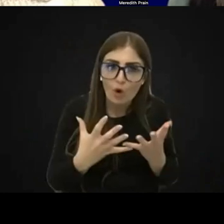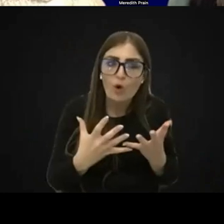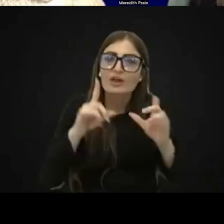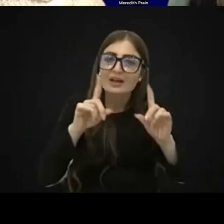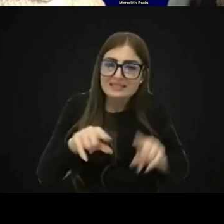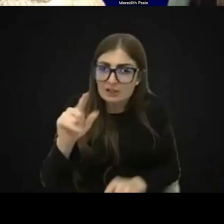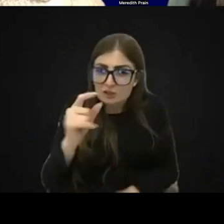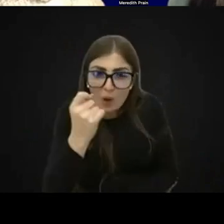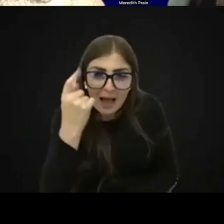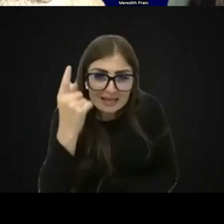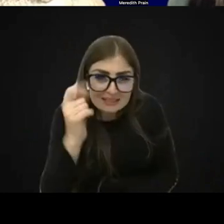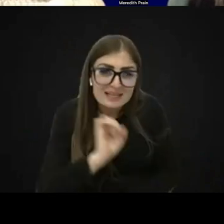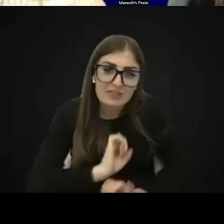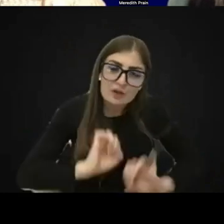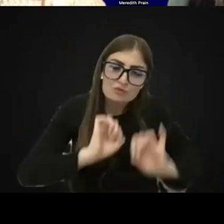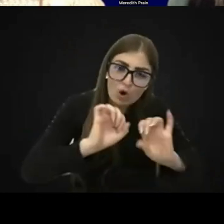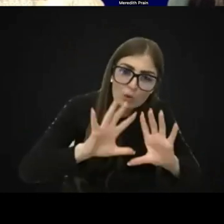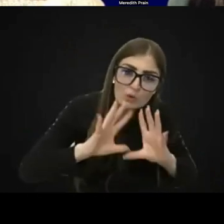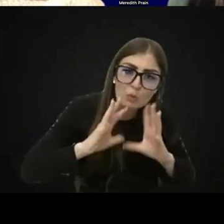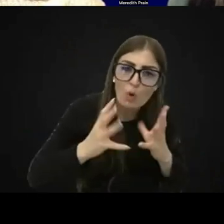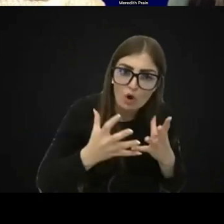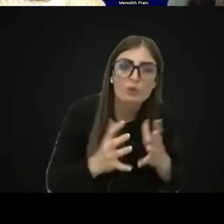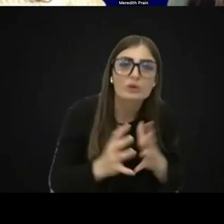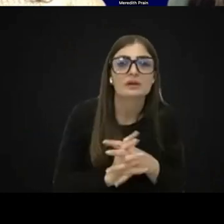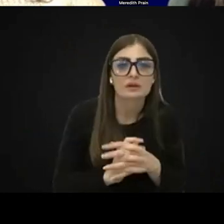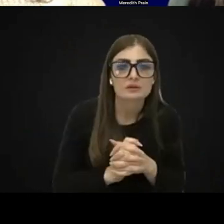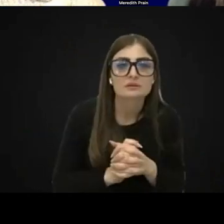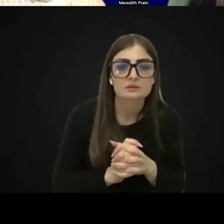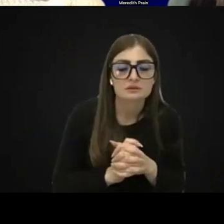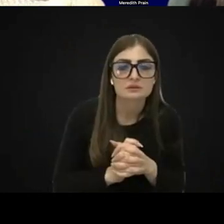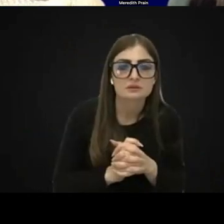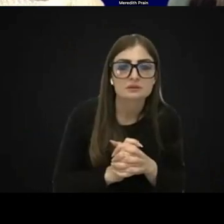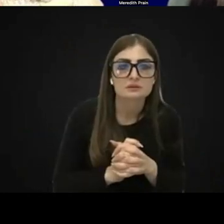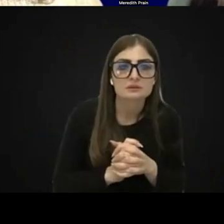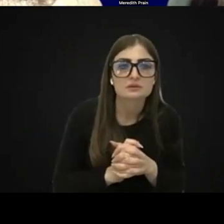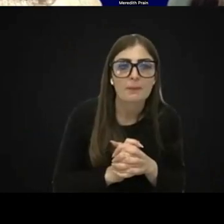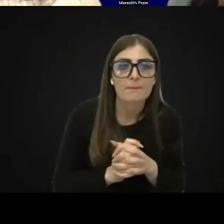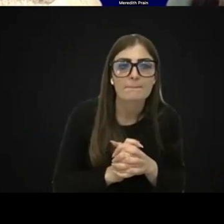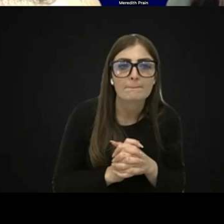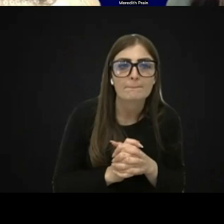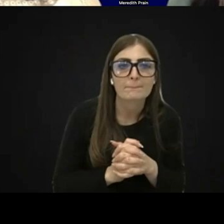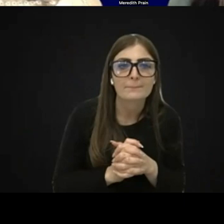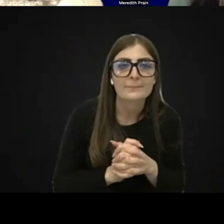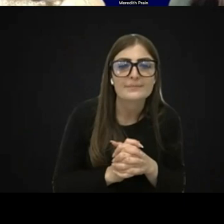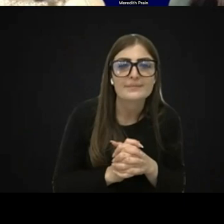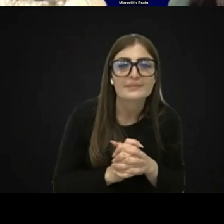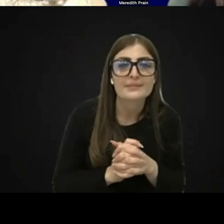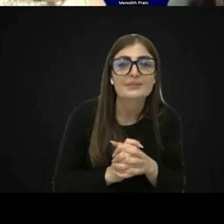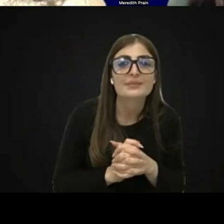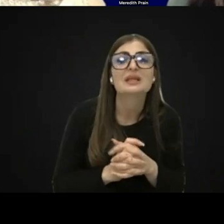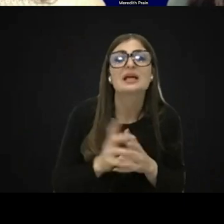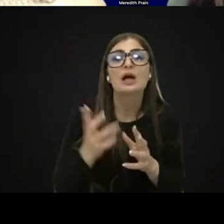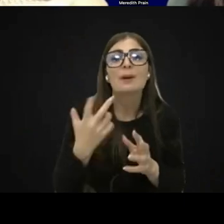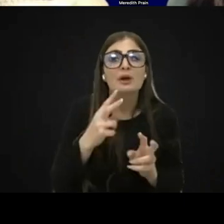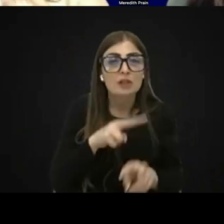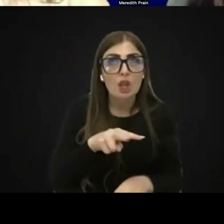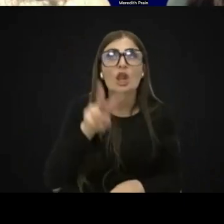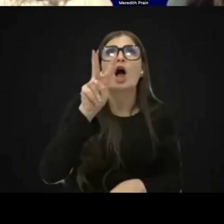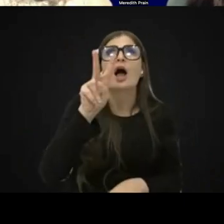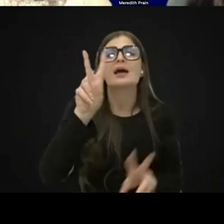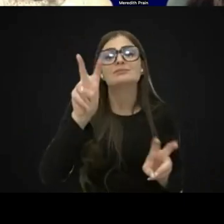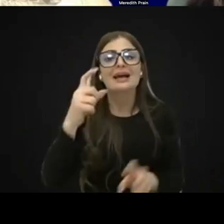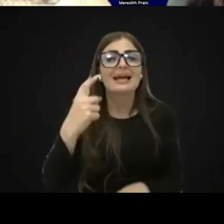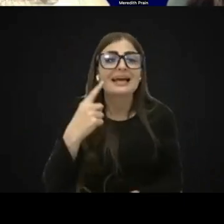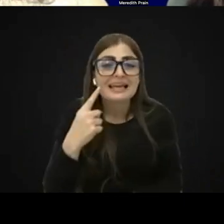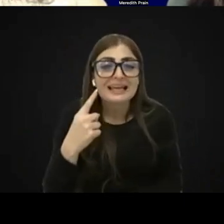to understand their world. So again, light gazing, because it's also a really easy sense, they'll